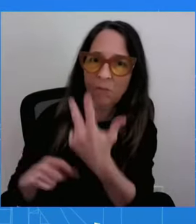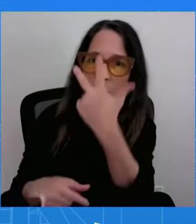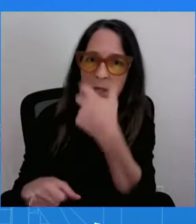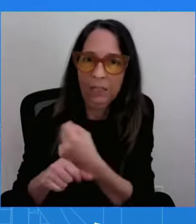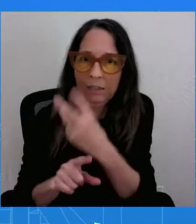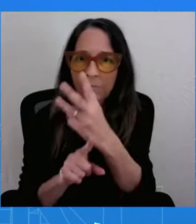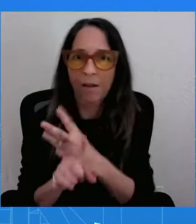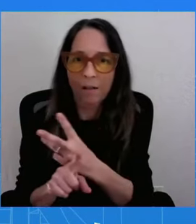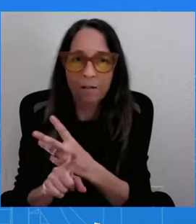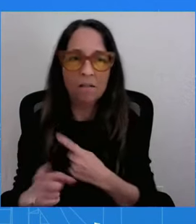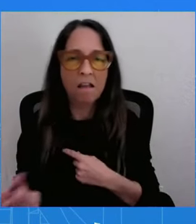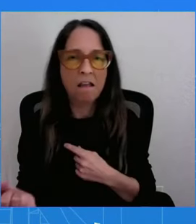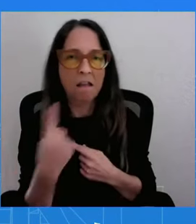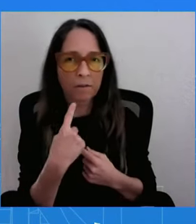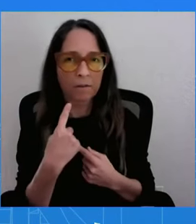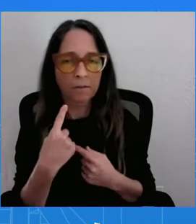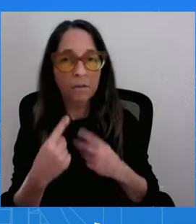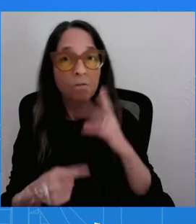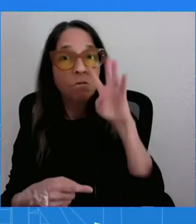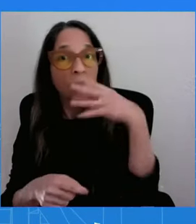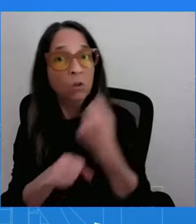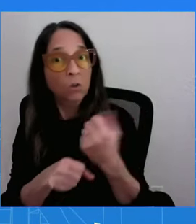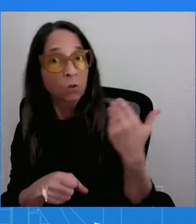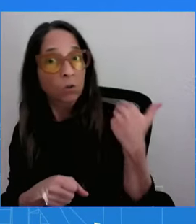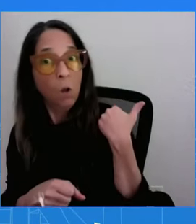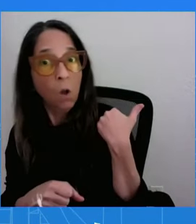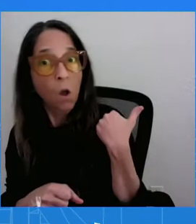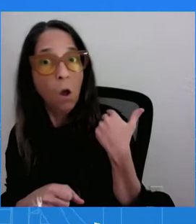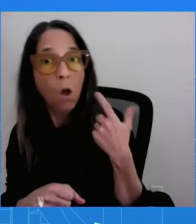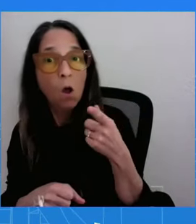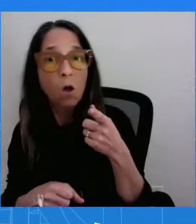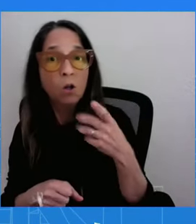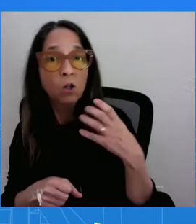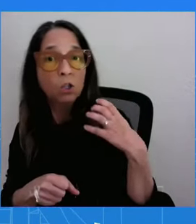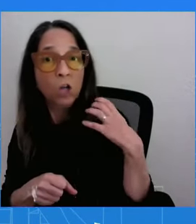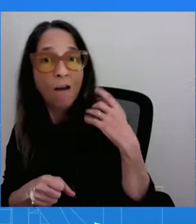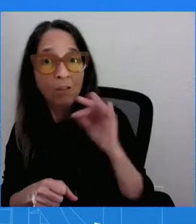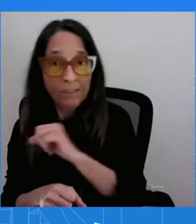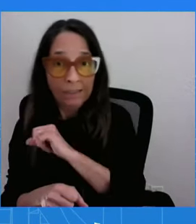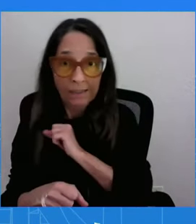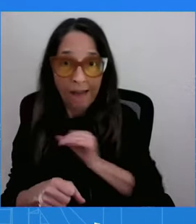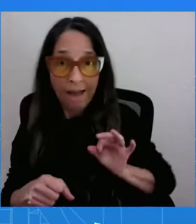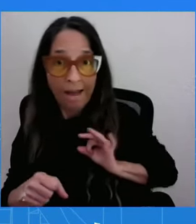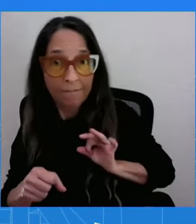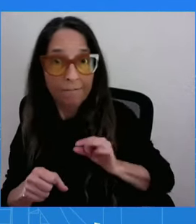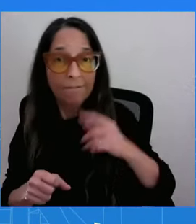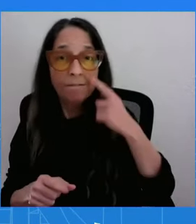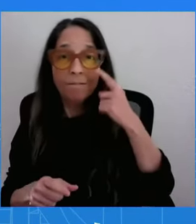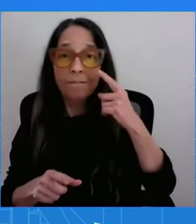then-candidate Harris for Vice President. Is there anything you can share about how she prepares for a debate?